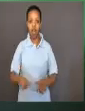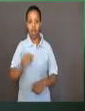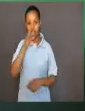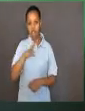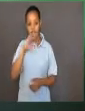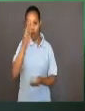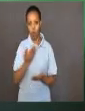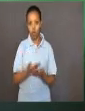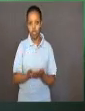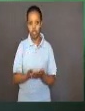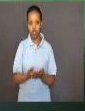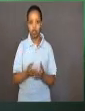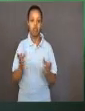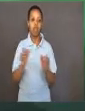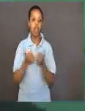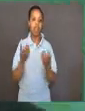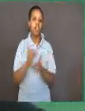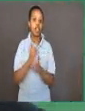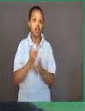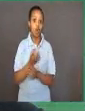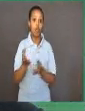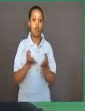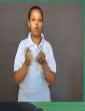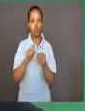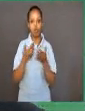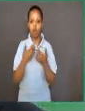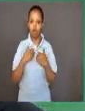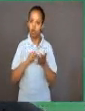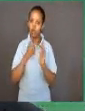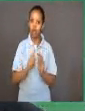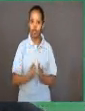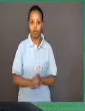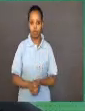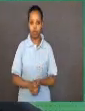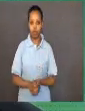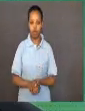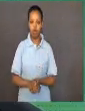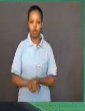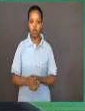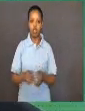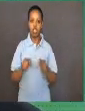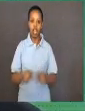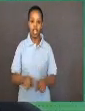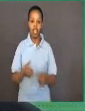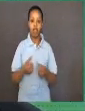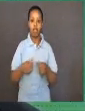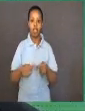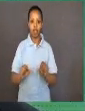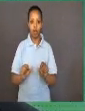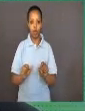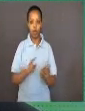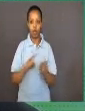might have been created. We will continue to look at